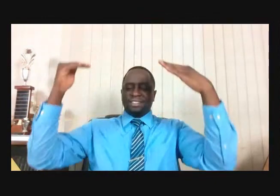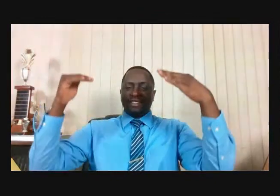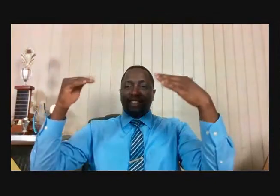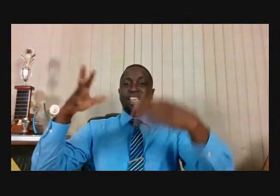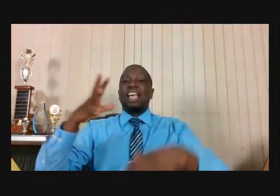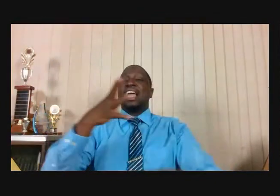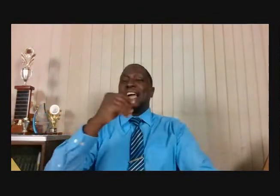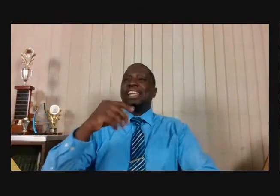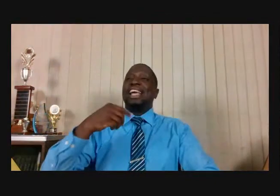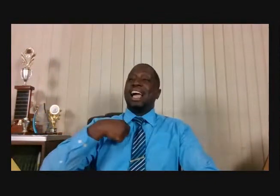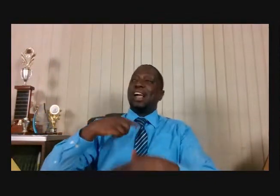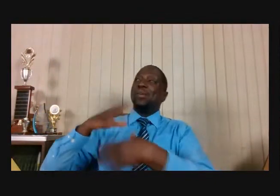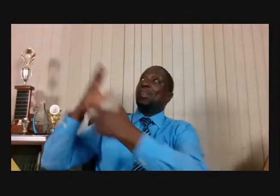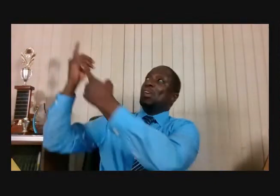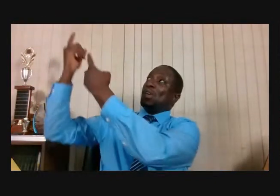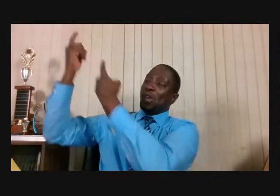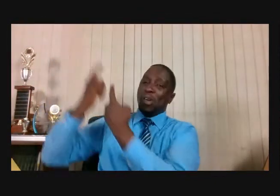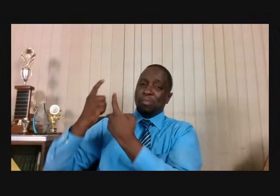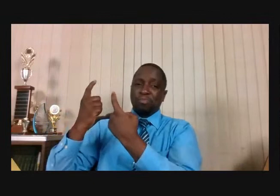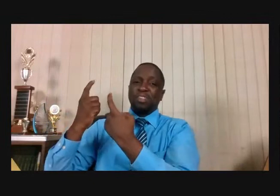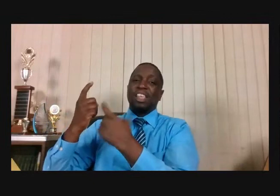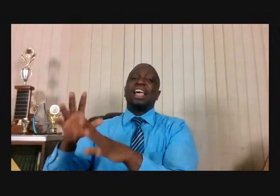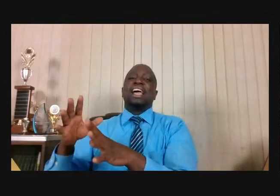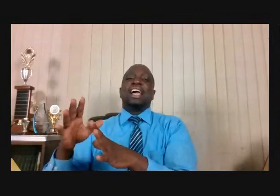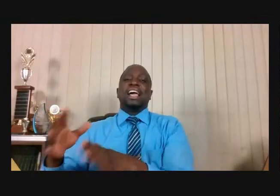receive you unto myself.